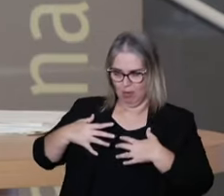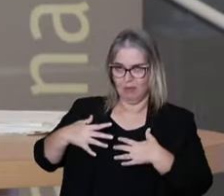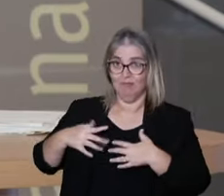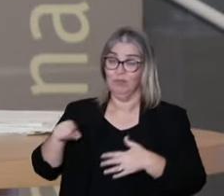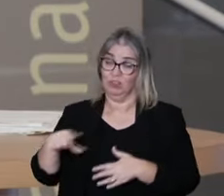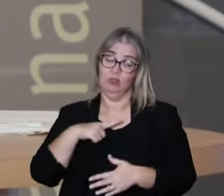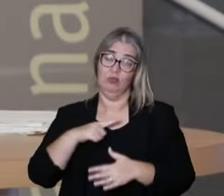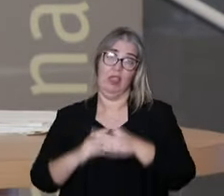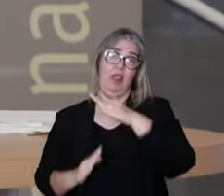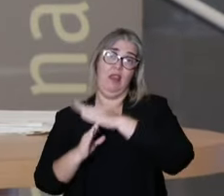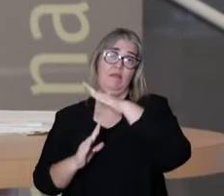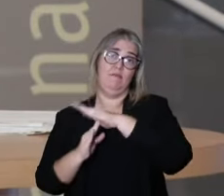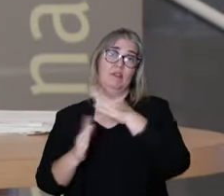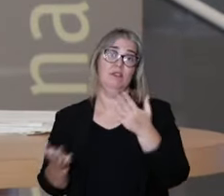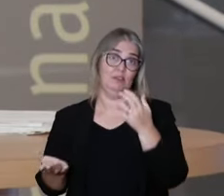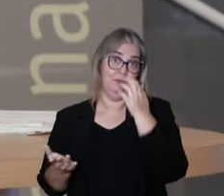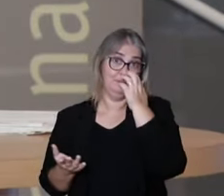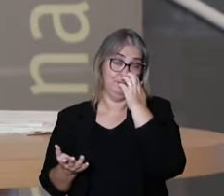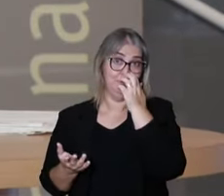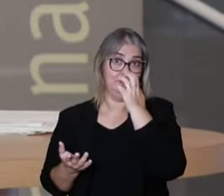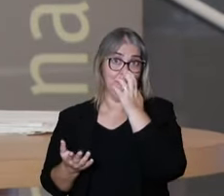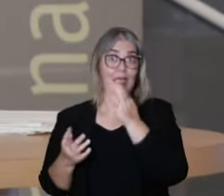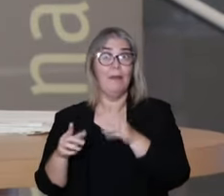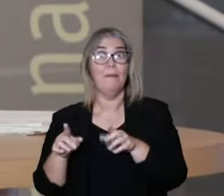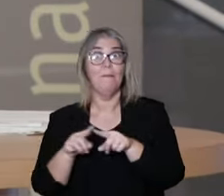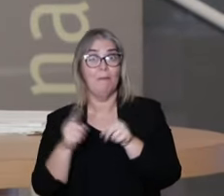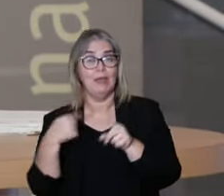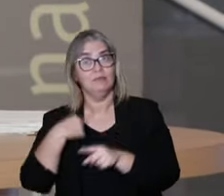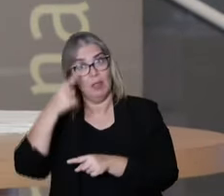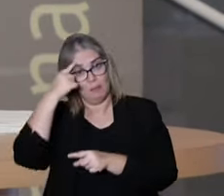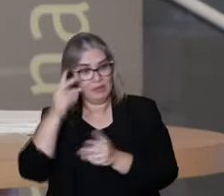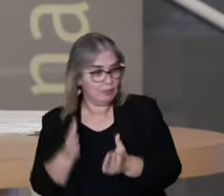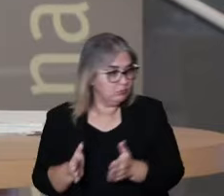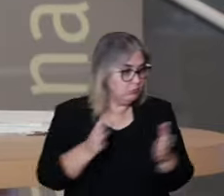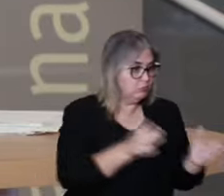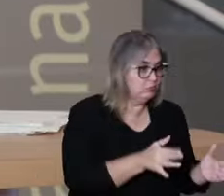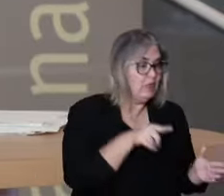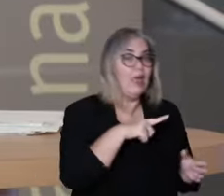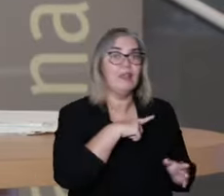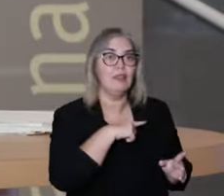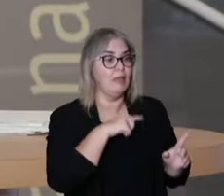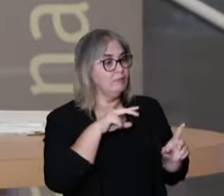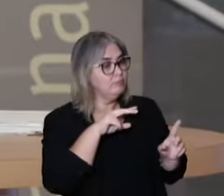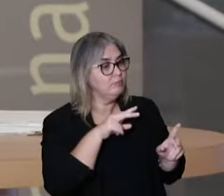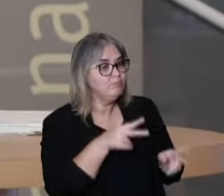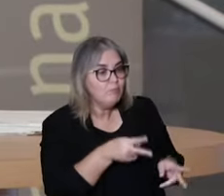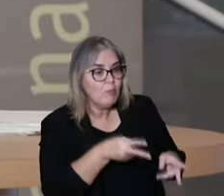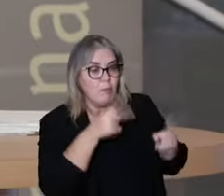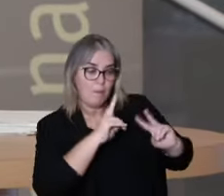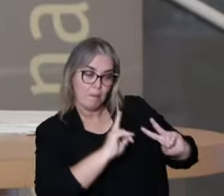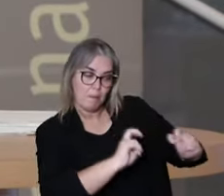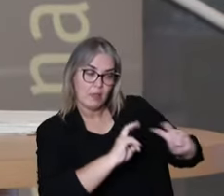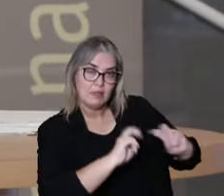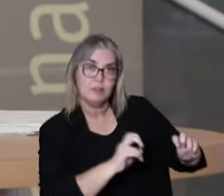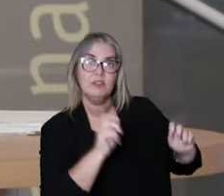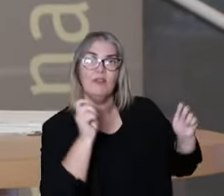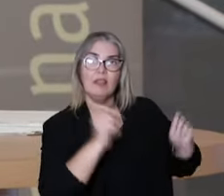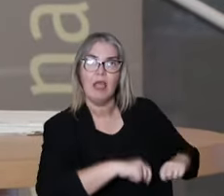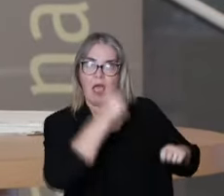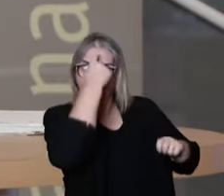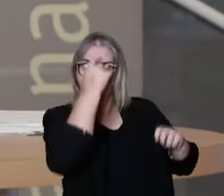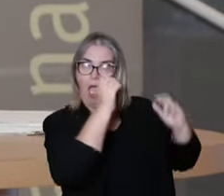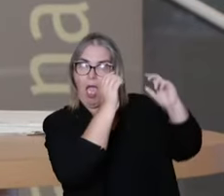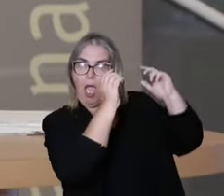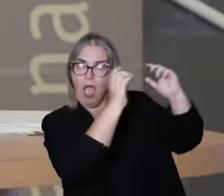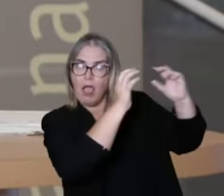segmented approach, and go to the limit of that. On the other side, we have a perspective that's